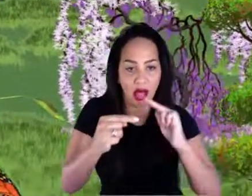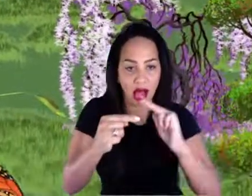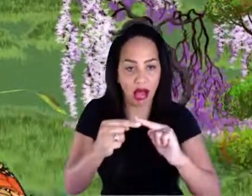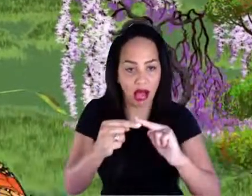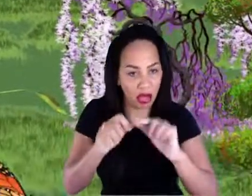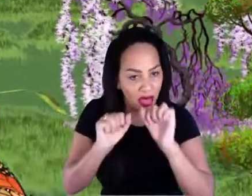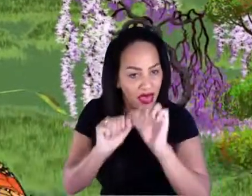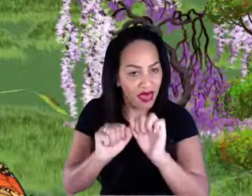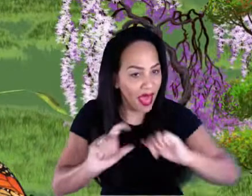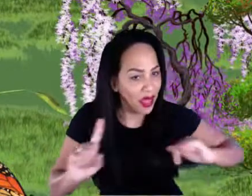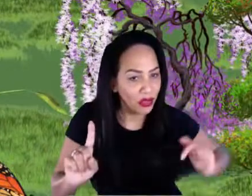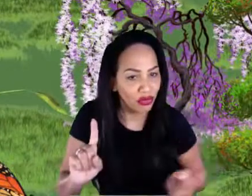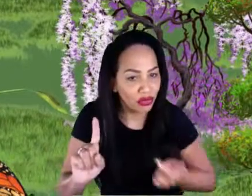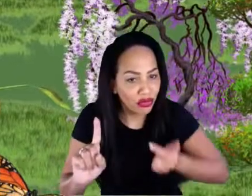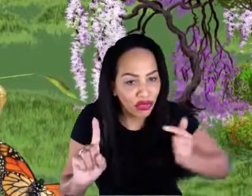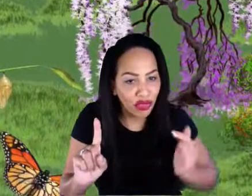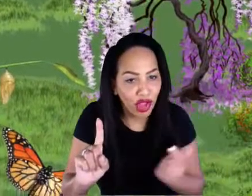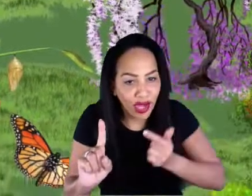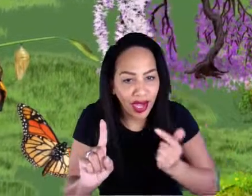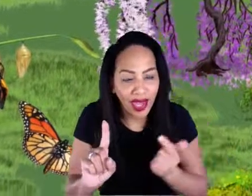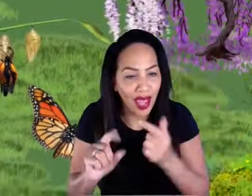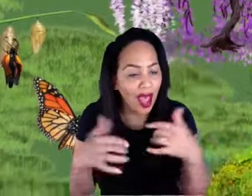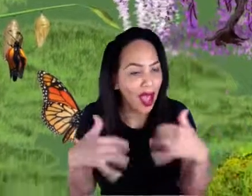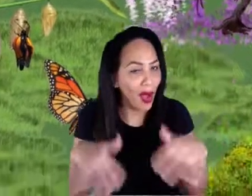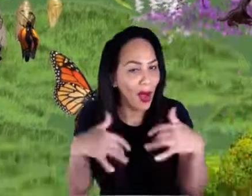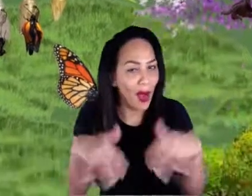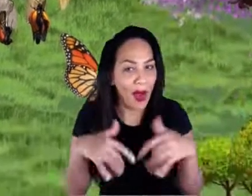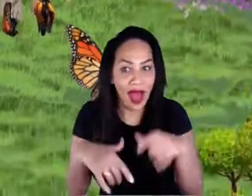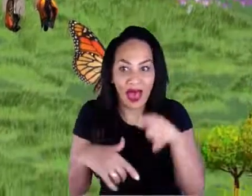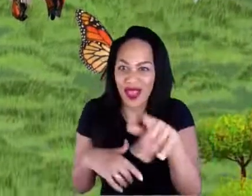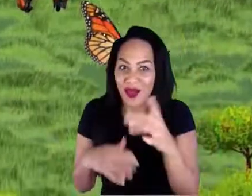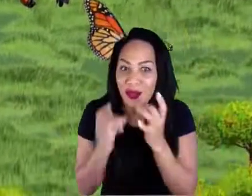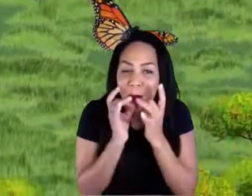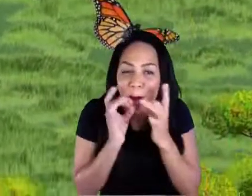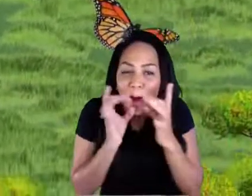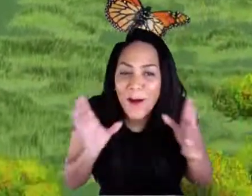here. This was an amazing creation by Brian.